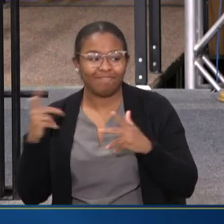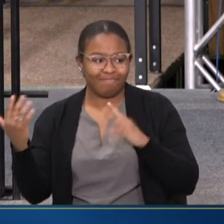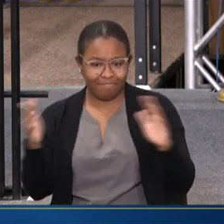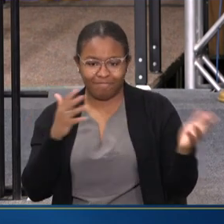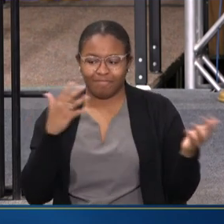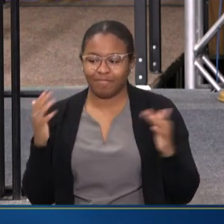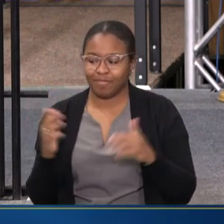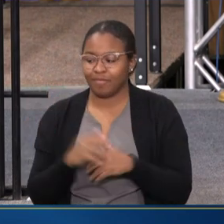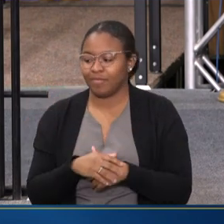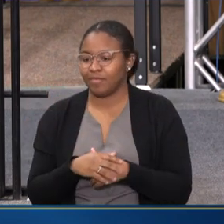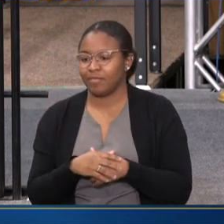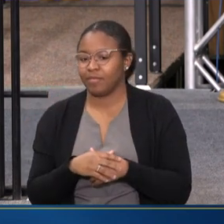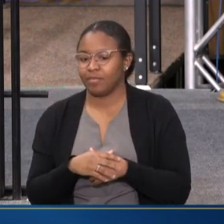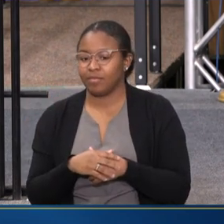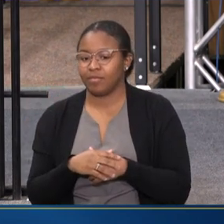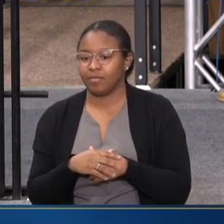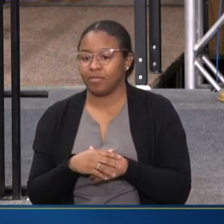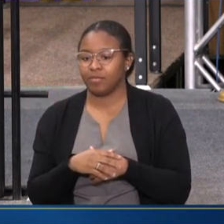THAT'S RIGHT.